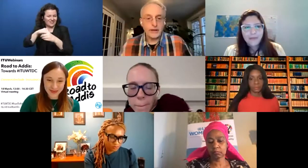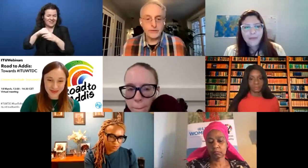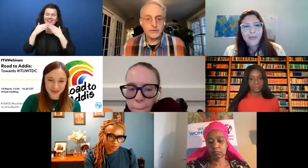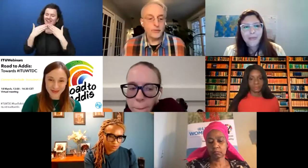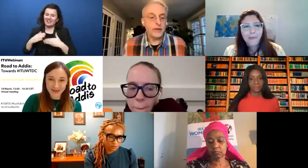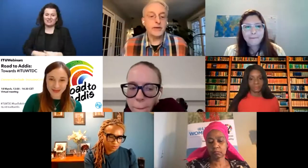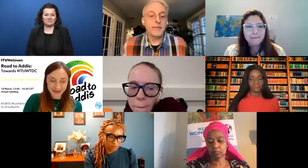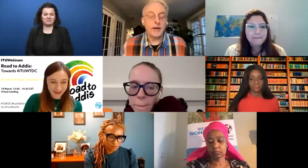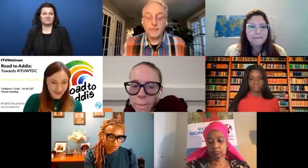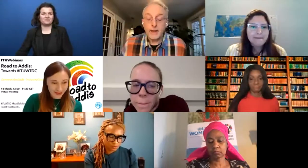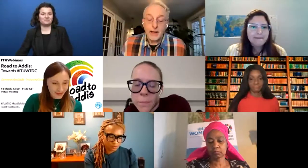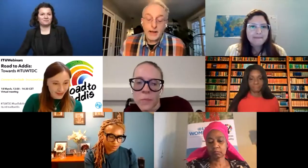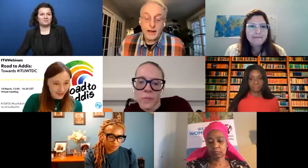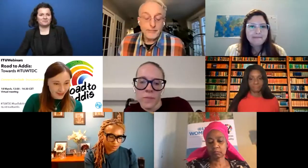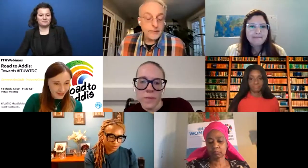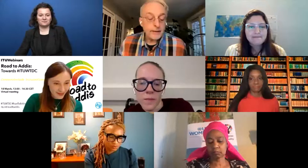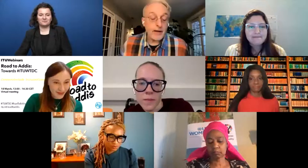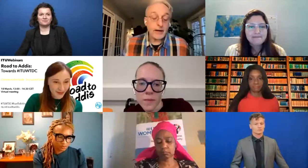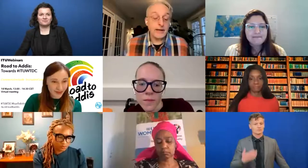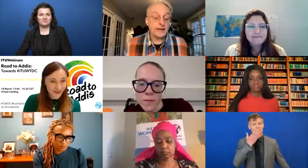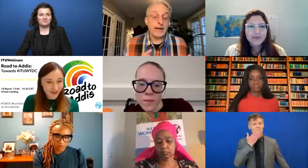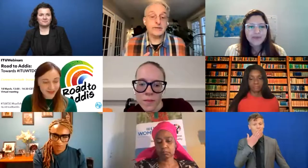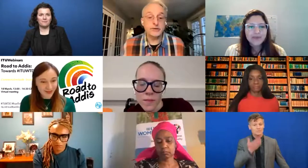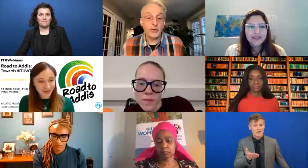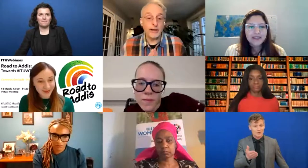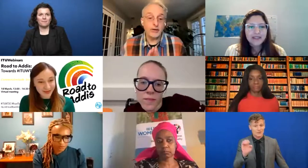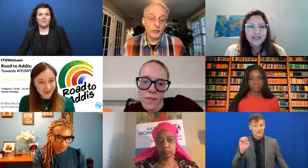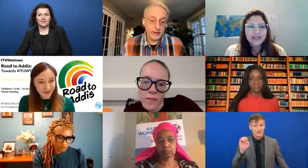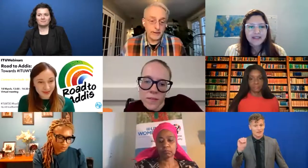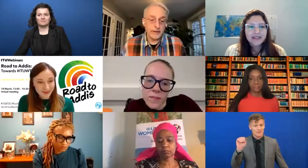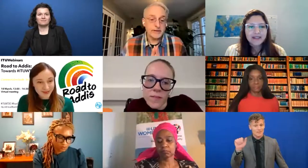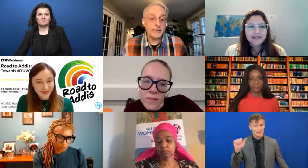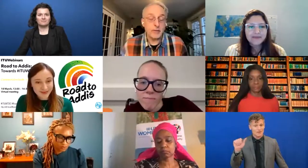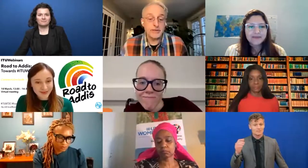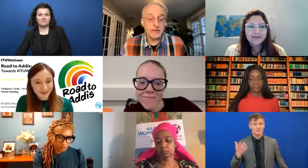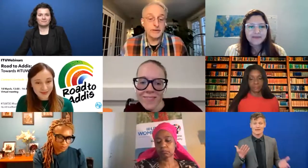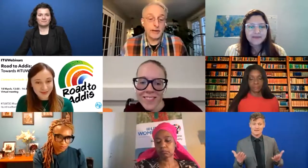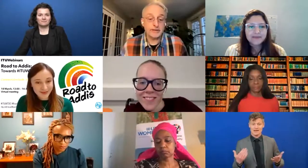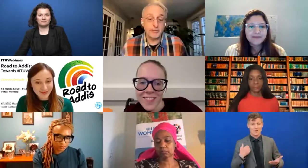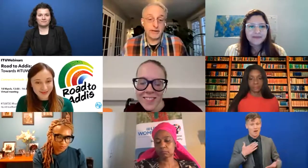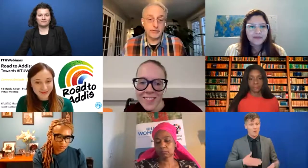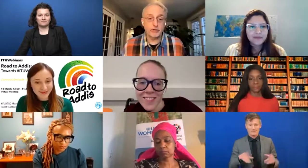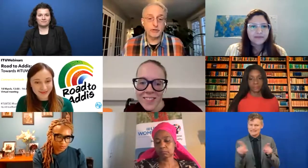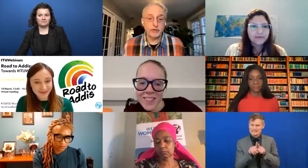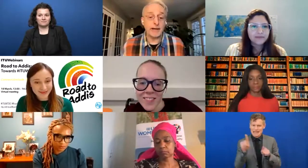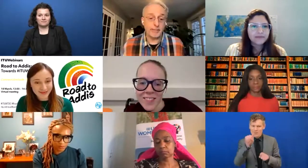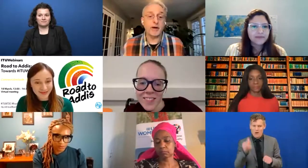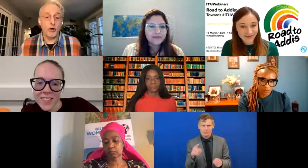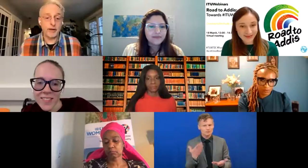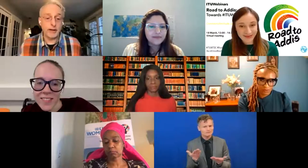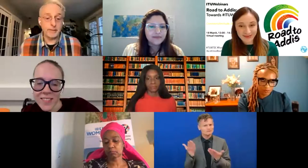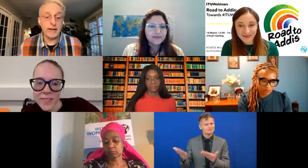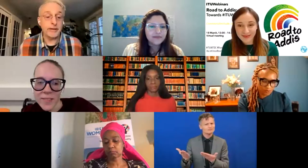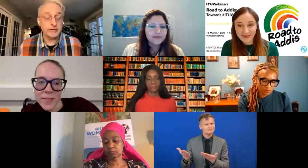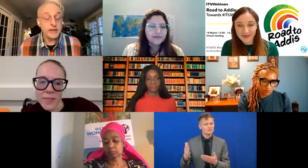Thank you so much, Emma. Now I'd like to ask Joanne O'Reardon the same question. Joanne is somebody who knows a lot about